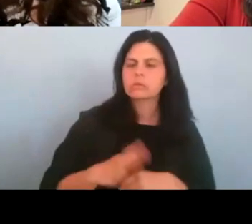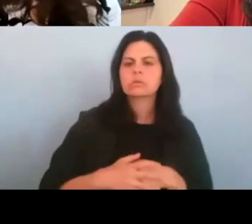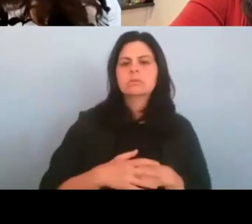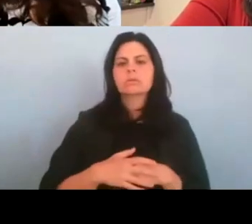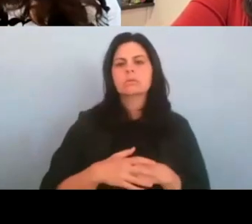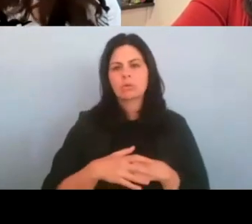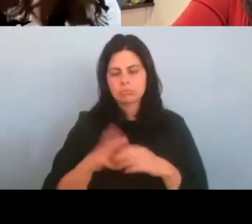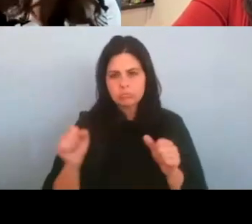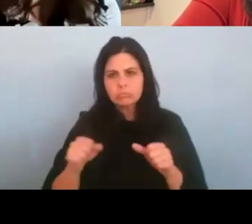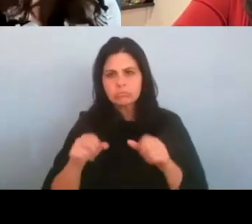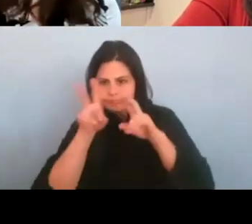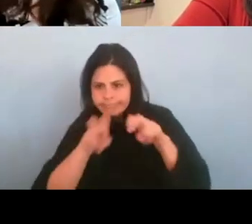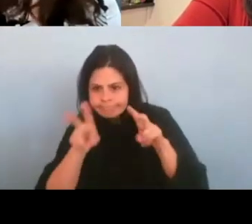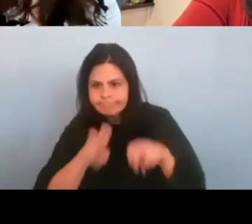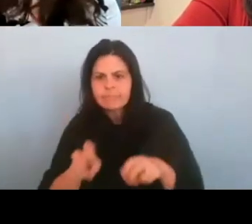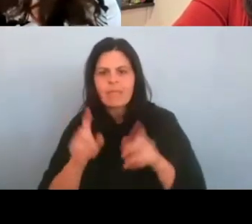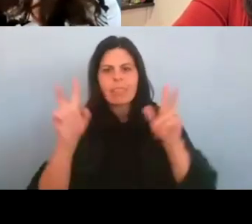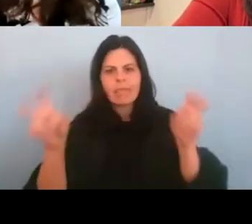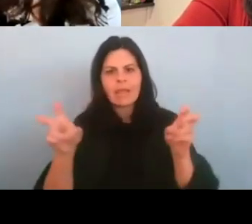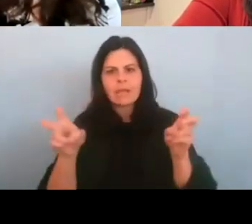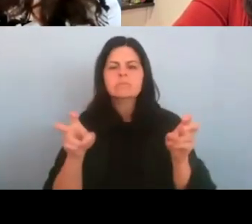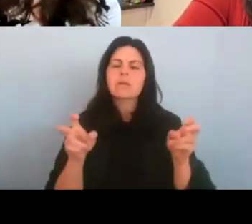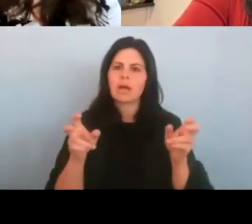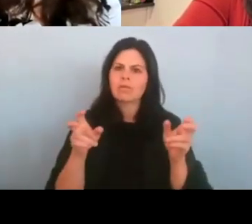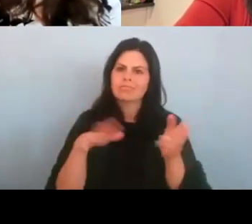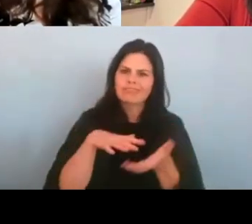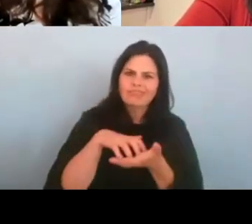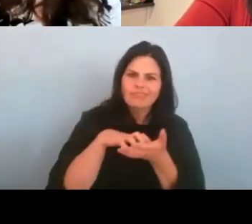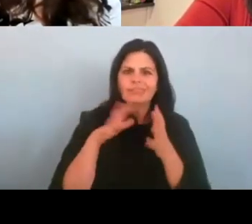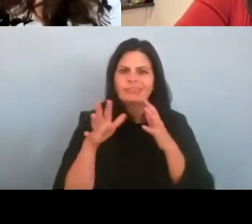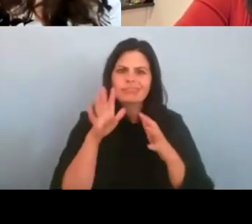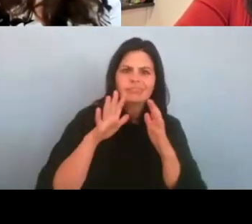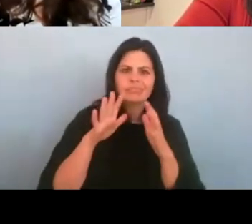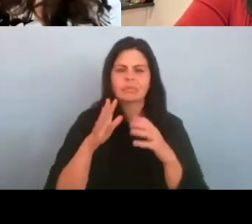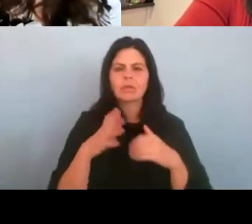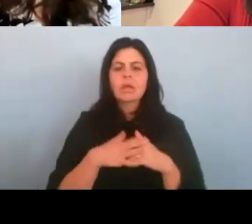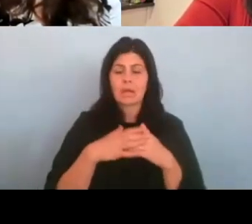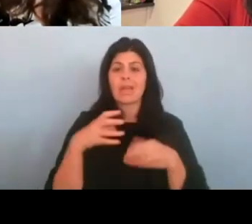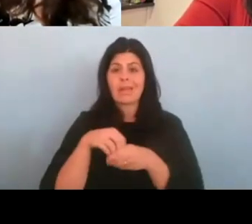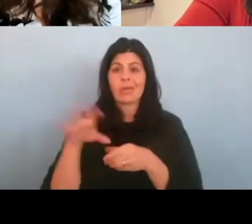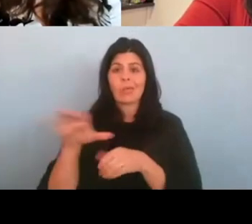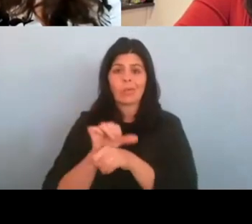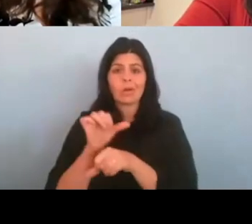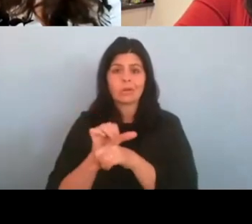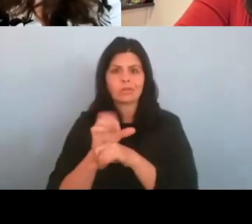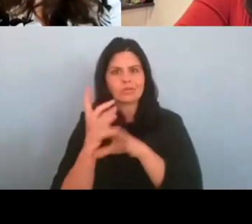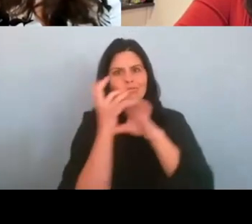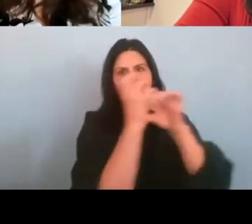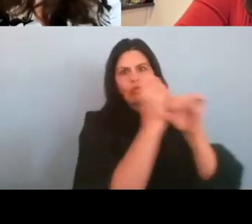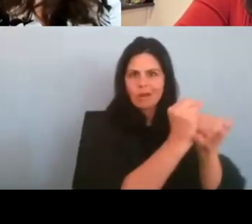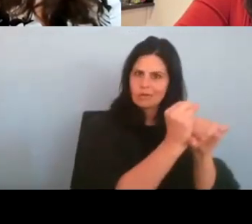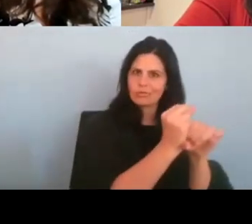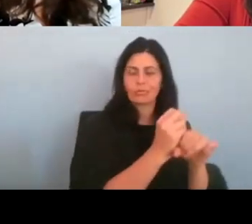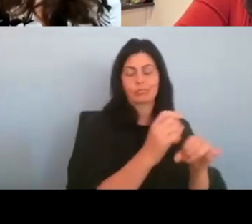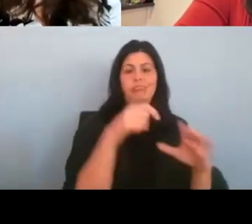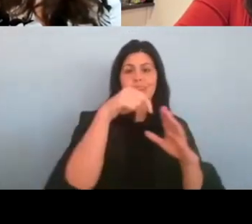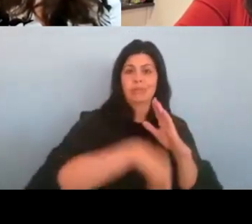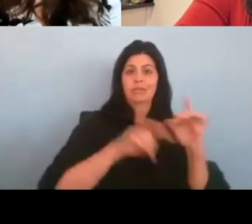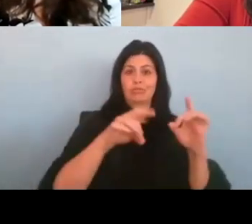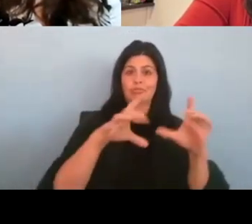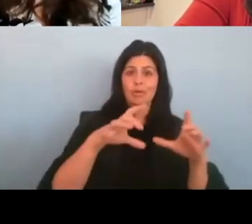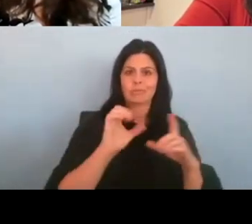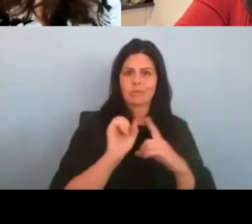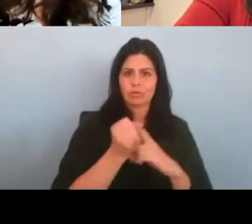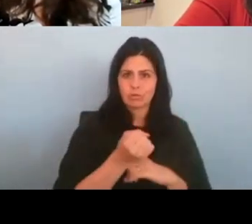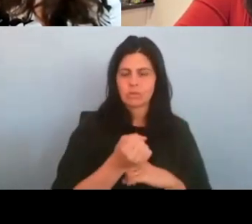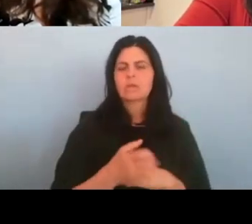awkwardness in her work and is drawn to characters in extreme circumstances. When she's not acting or singing, Naomi can